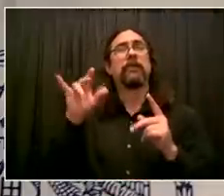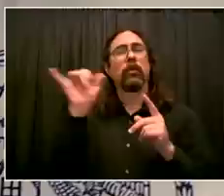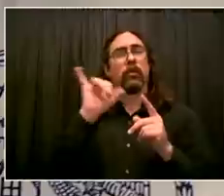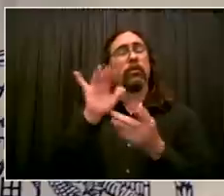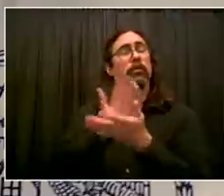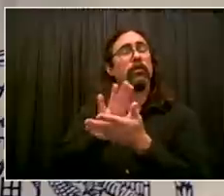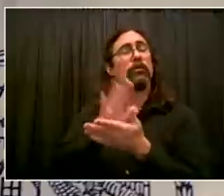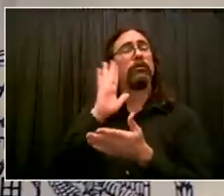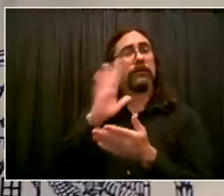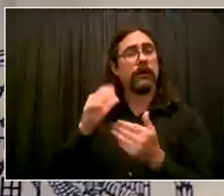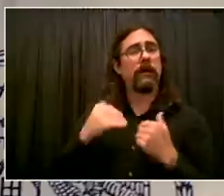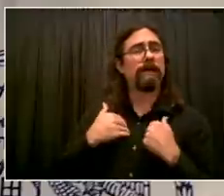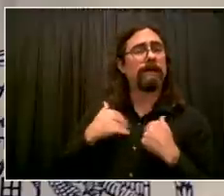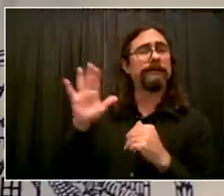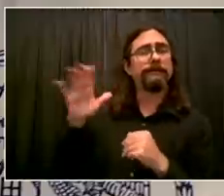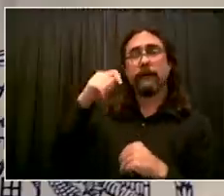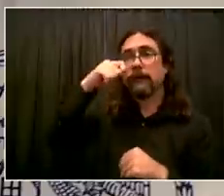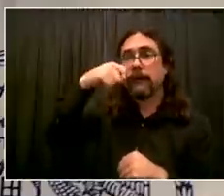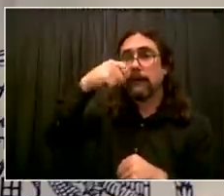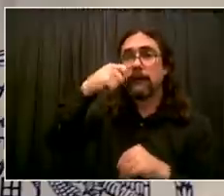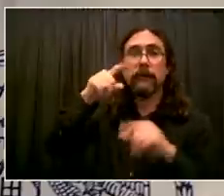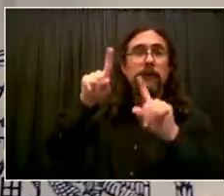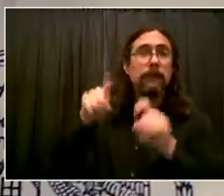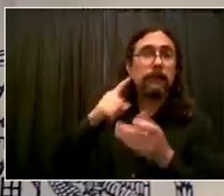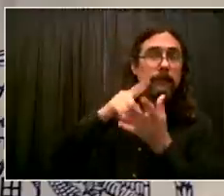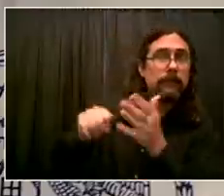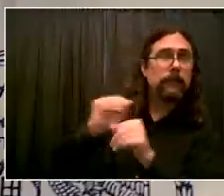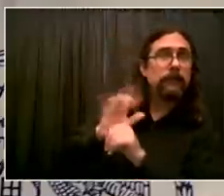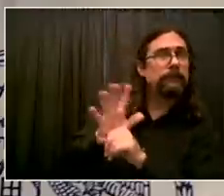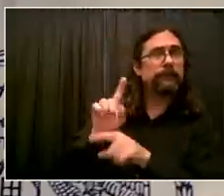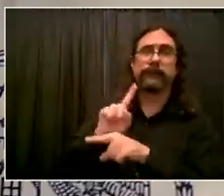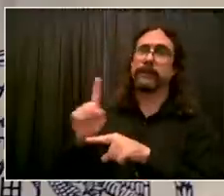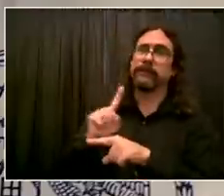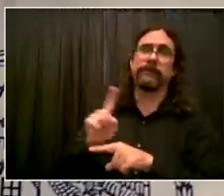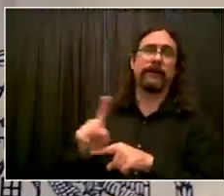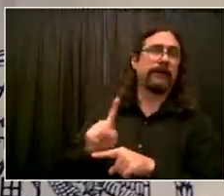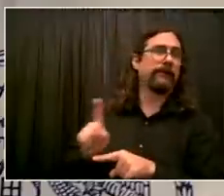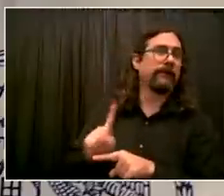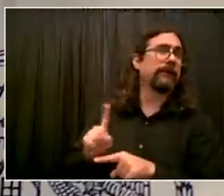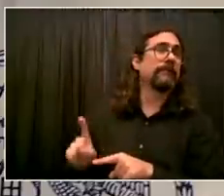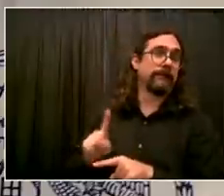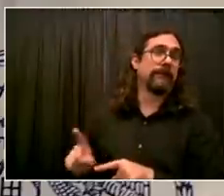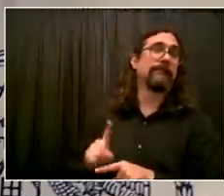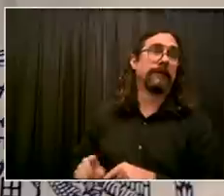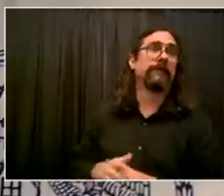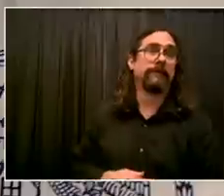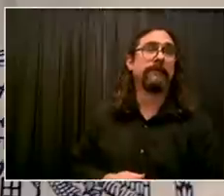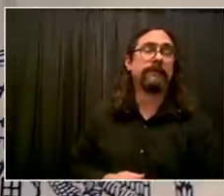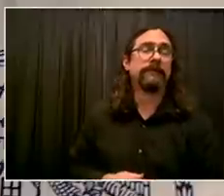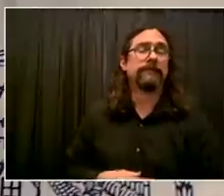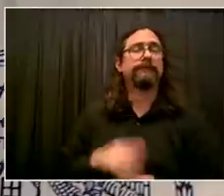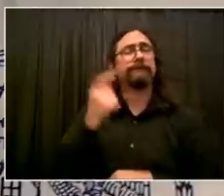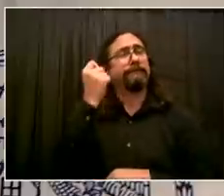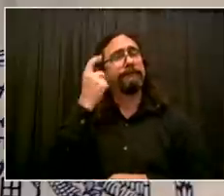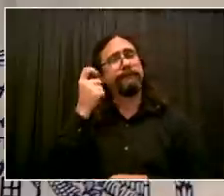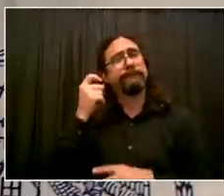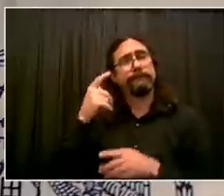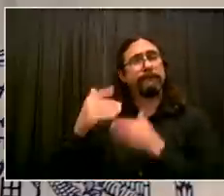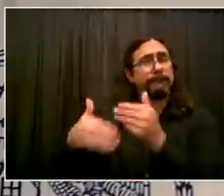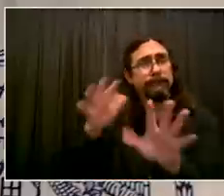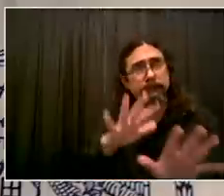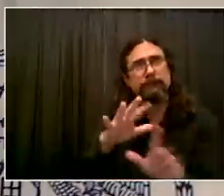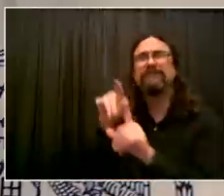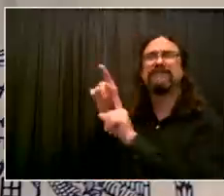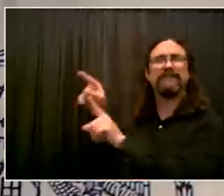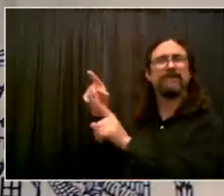vaccine mandate. But of course, we will go through the whole court process. But here's what's very good news in the meantime.